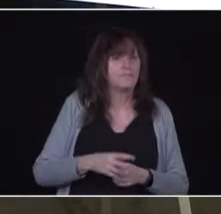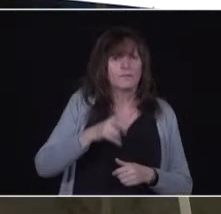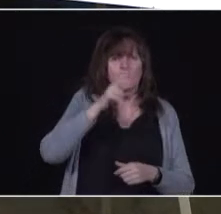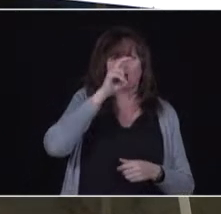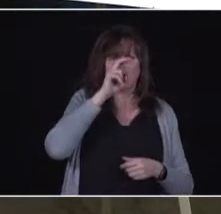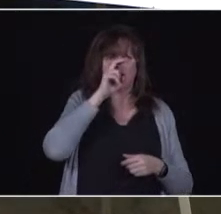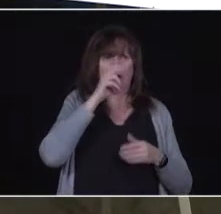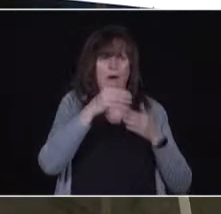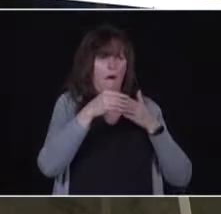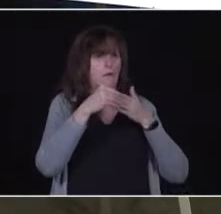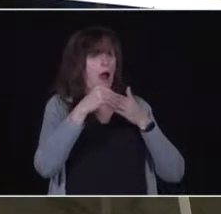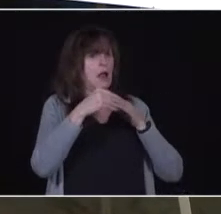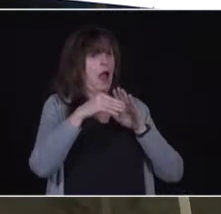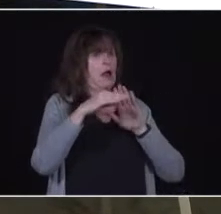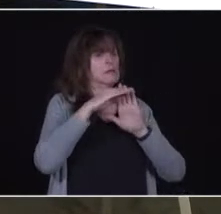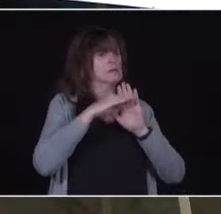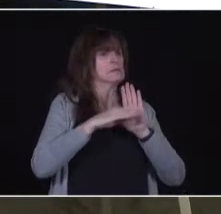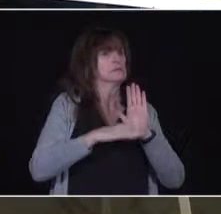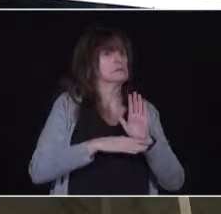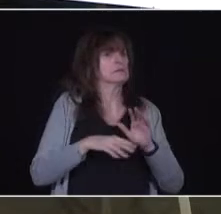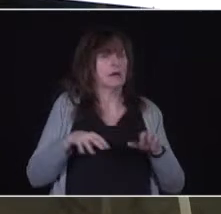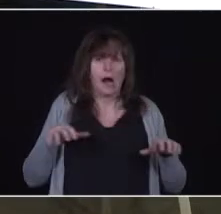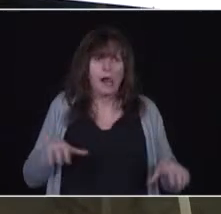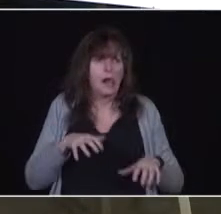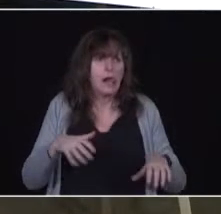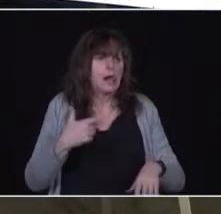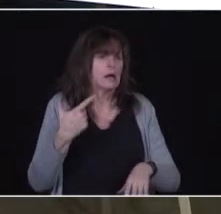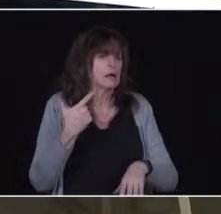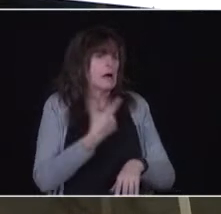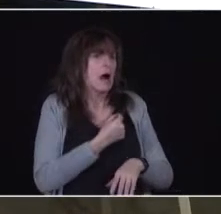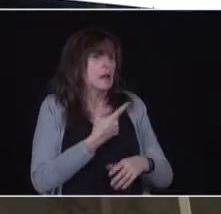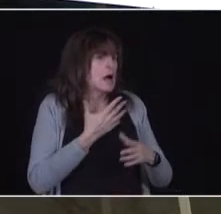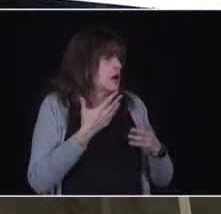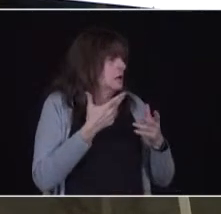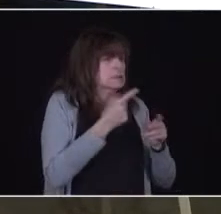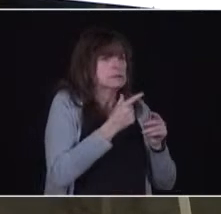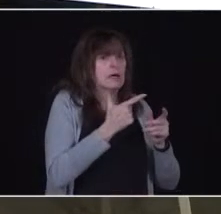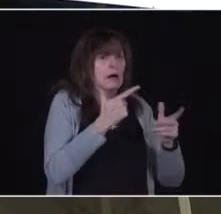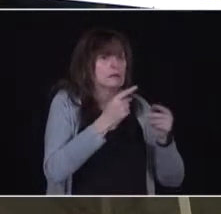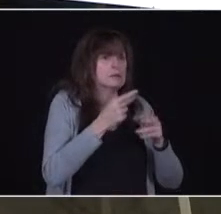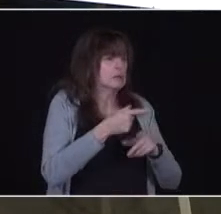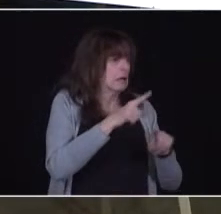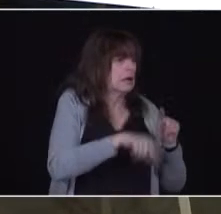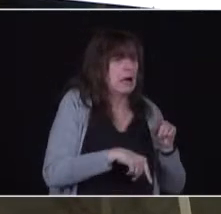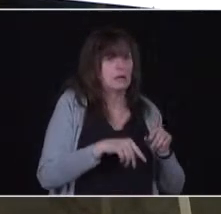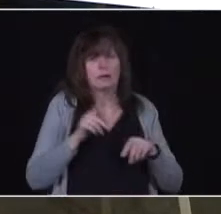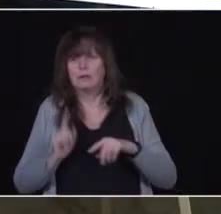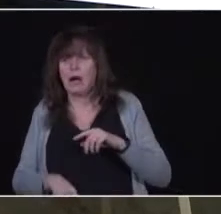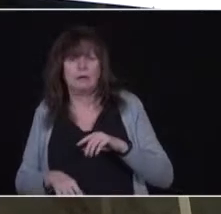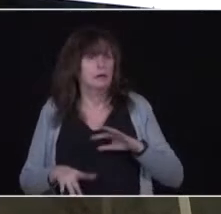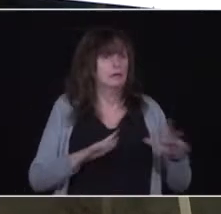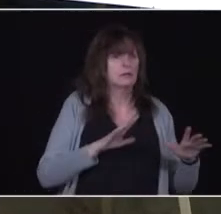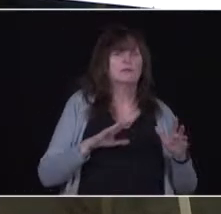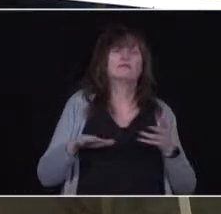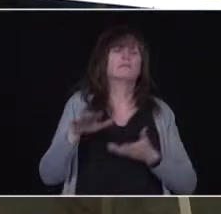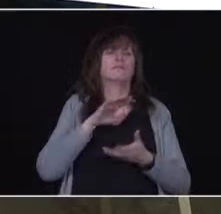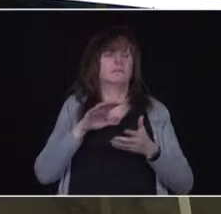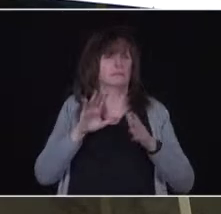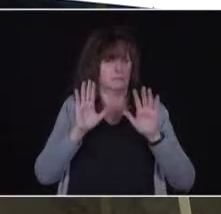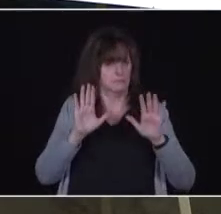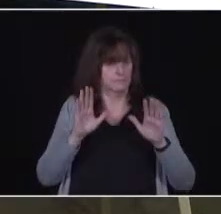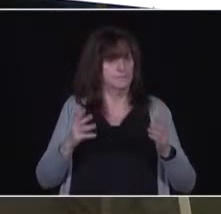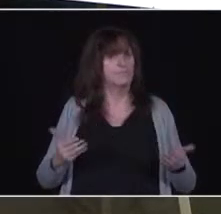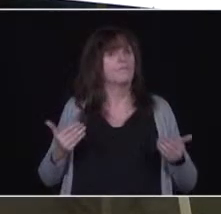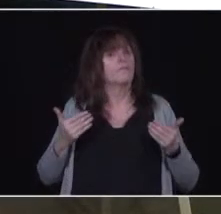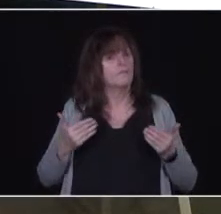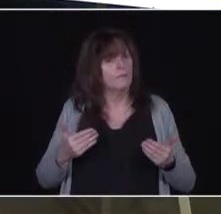allocated to you. And therefore, because other public health units have not yet been able to do it, You must stop. Absolutely not. Thank you.